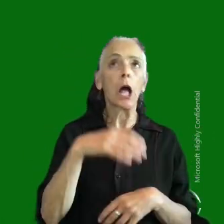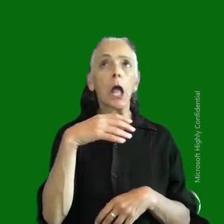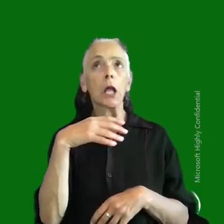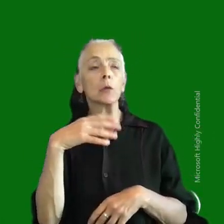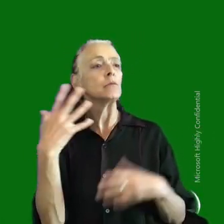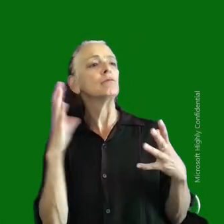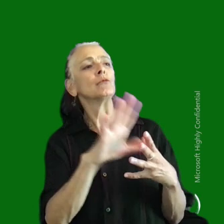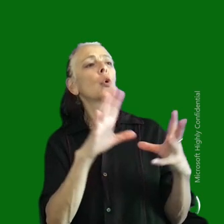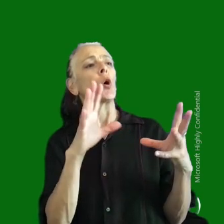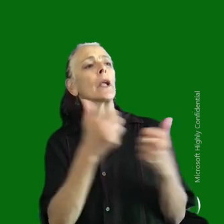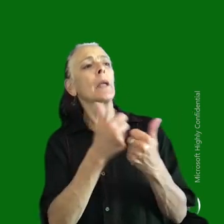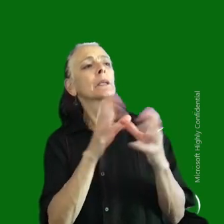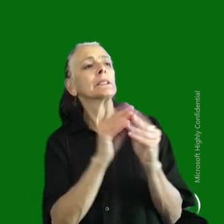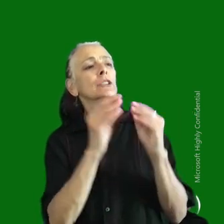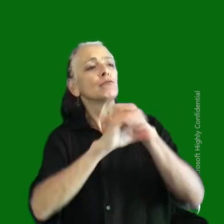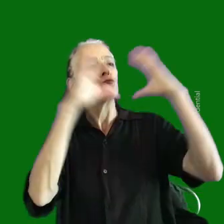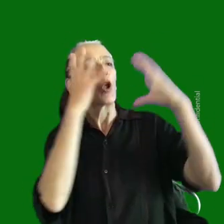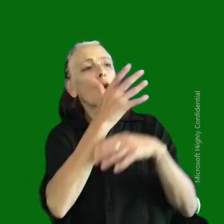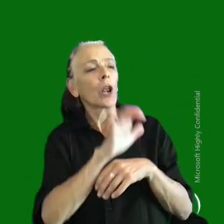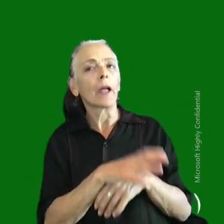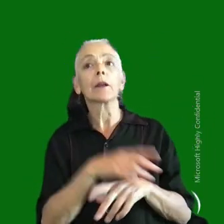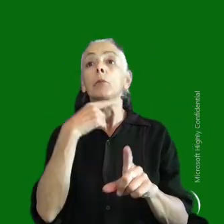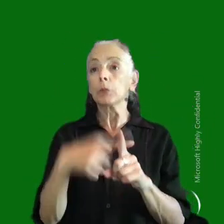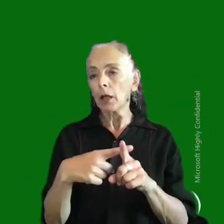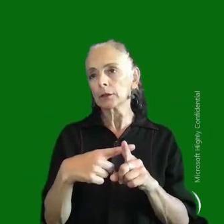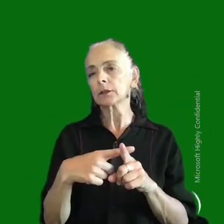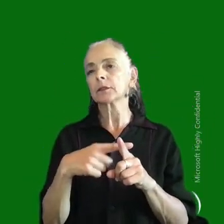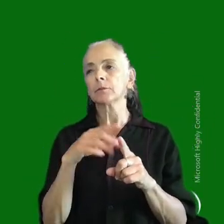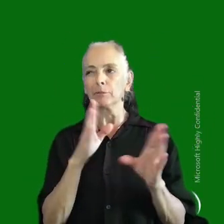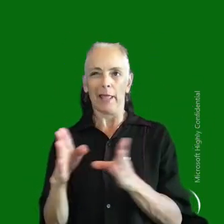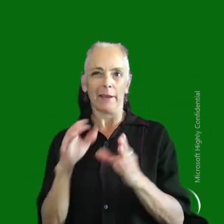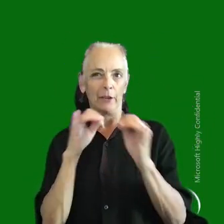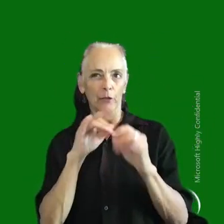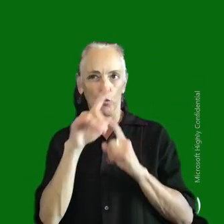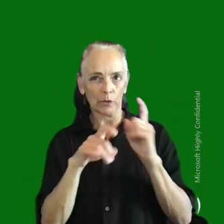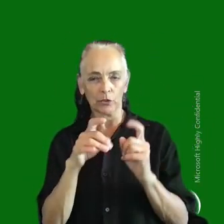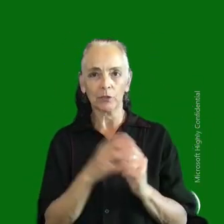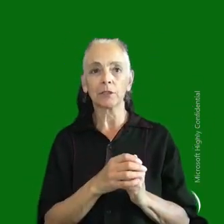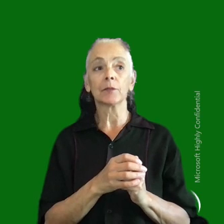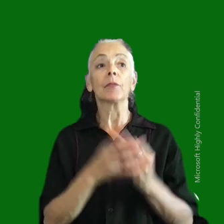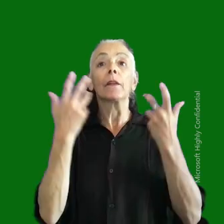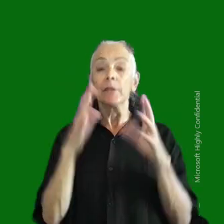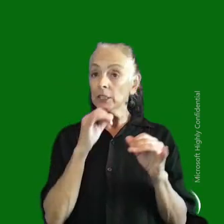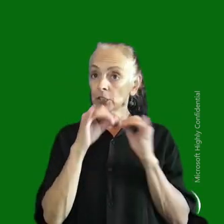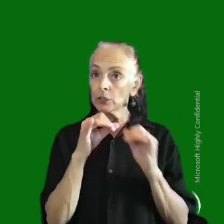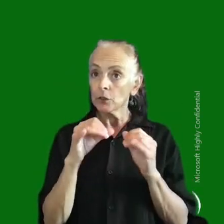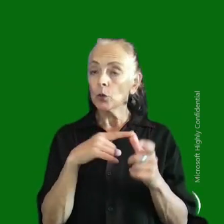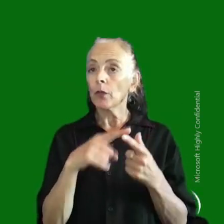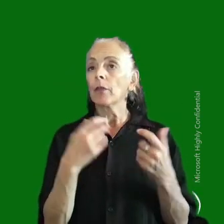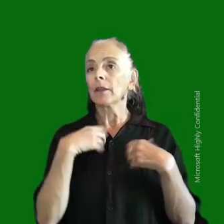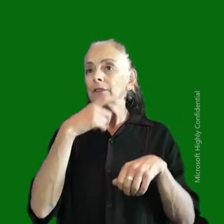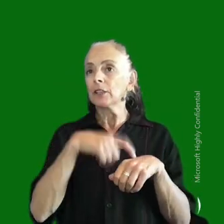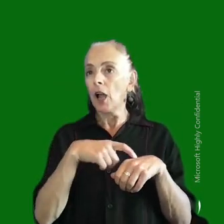advisor, as well as their planned interview questions. After the individual, after the interviews, they're given time to individually